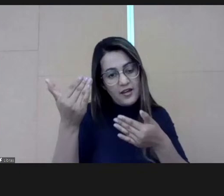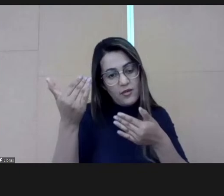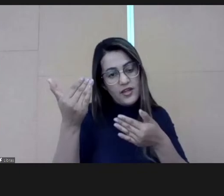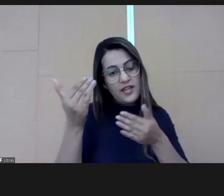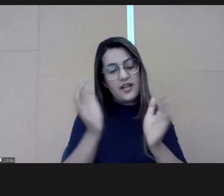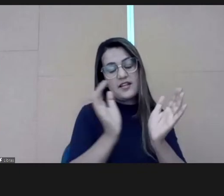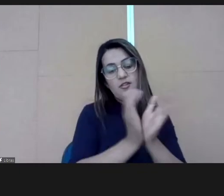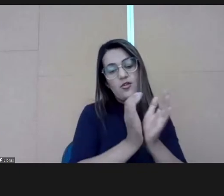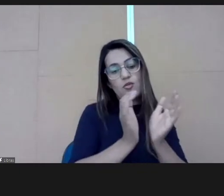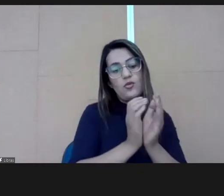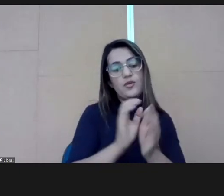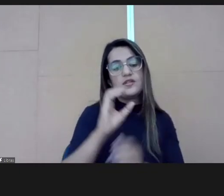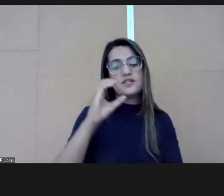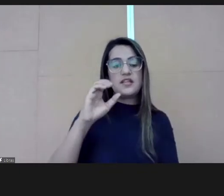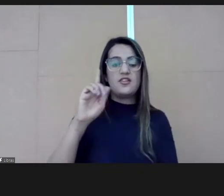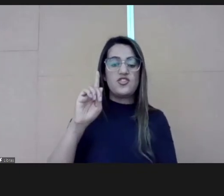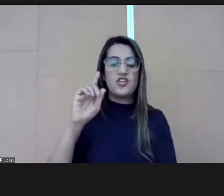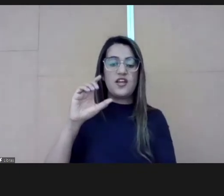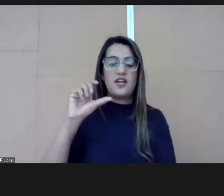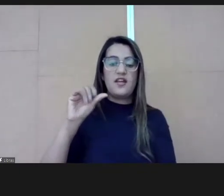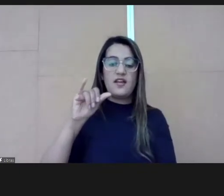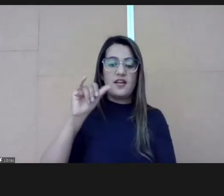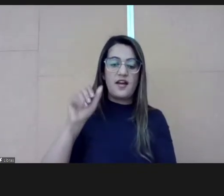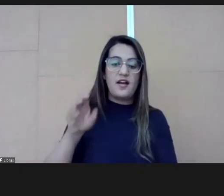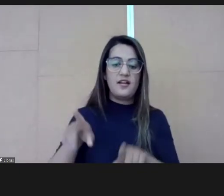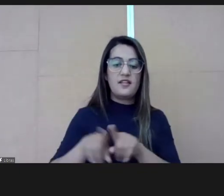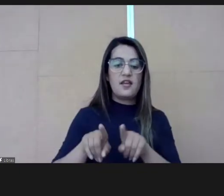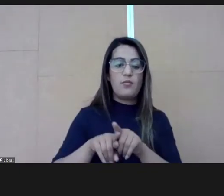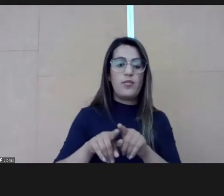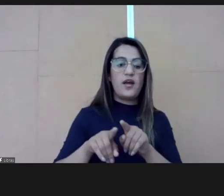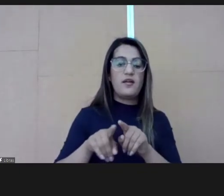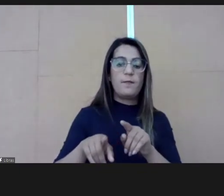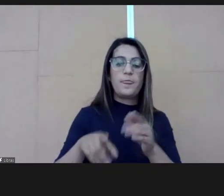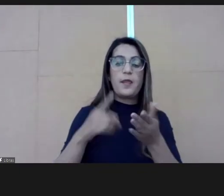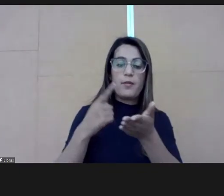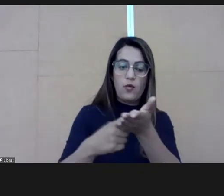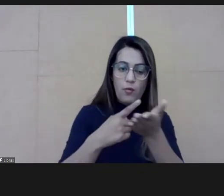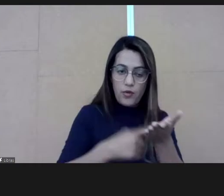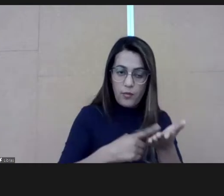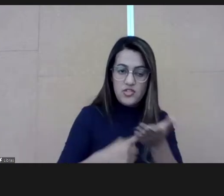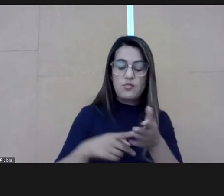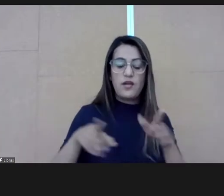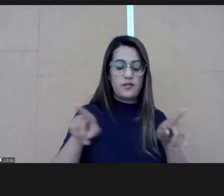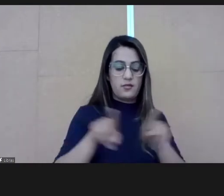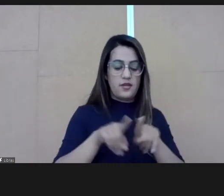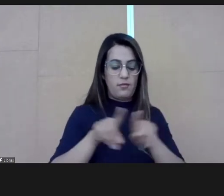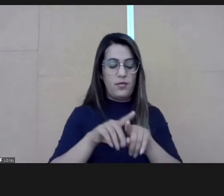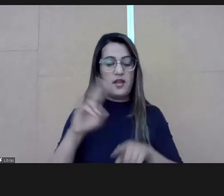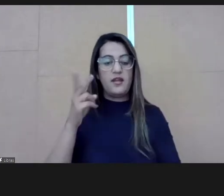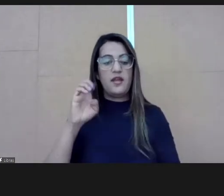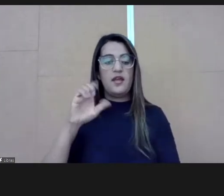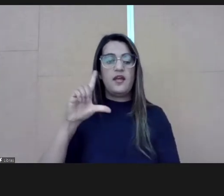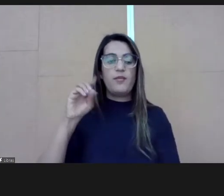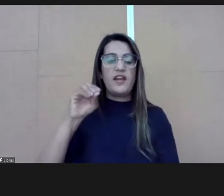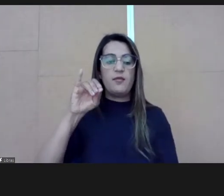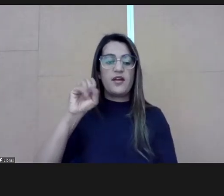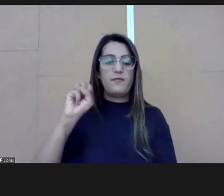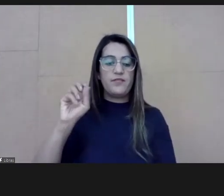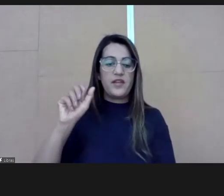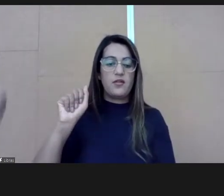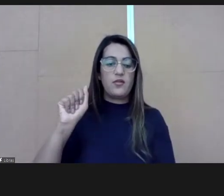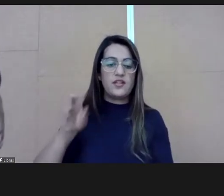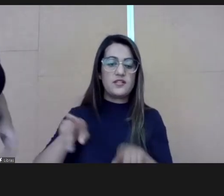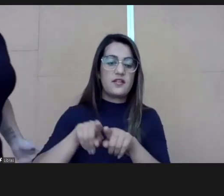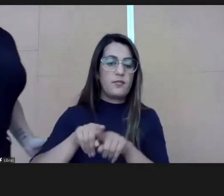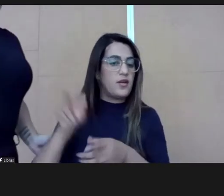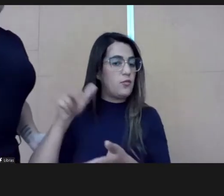I'd like to thank all the CGK team for the engagement. Ladies, thank you very much for being